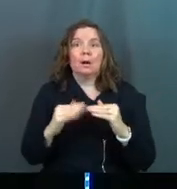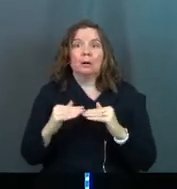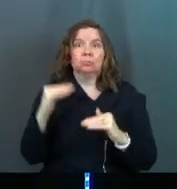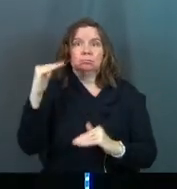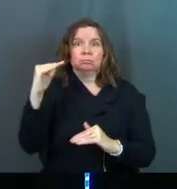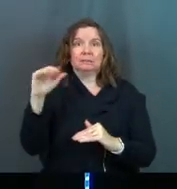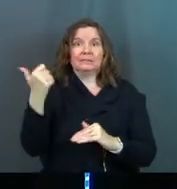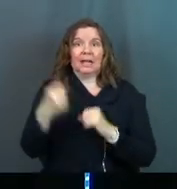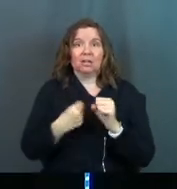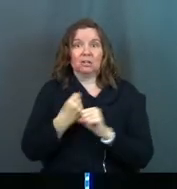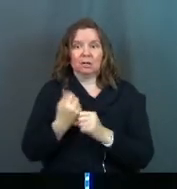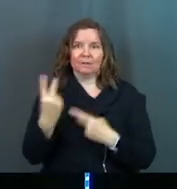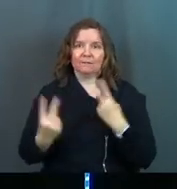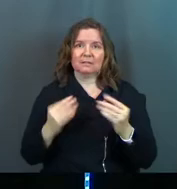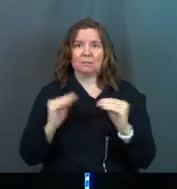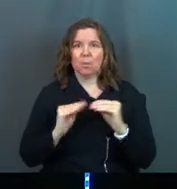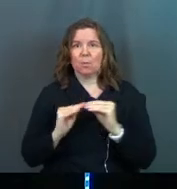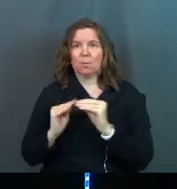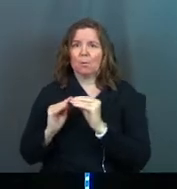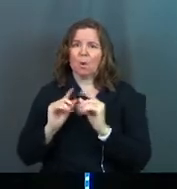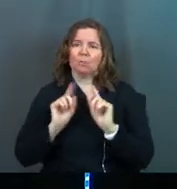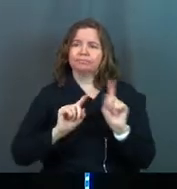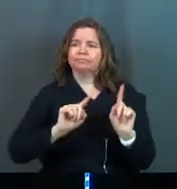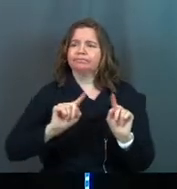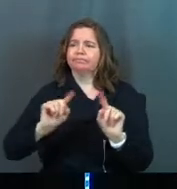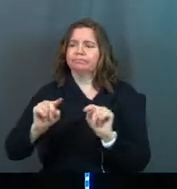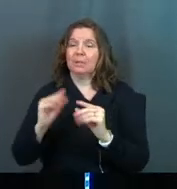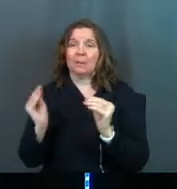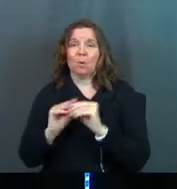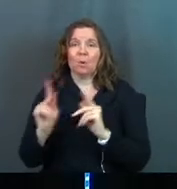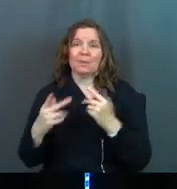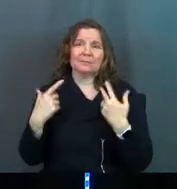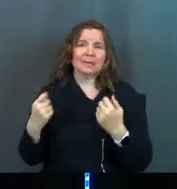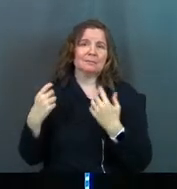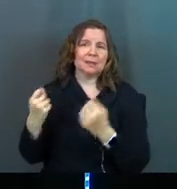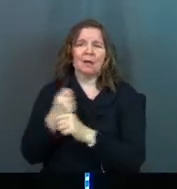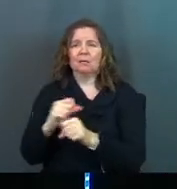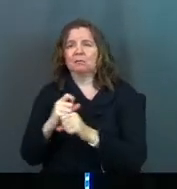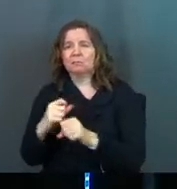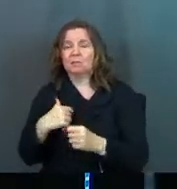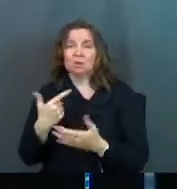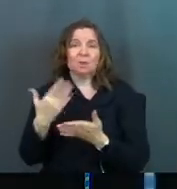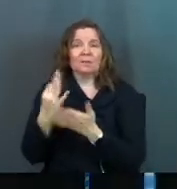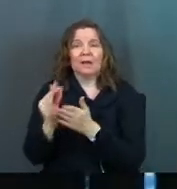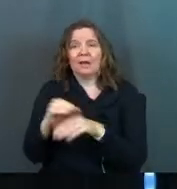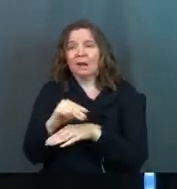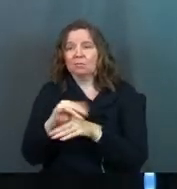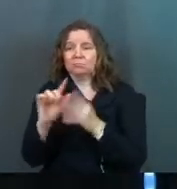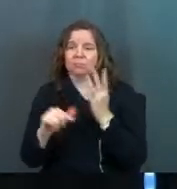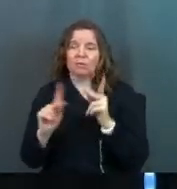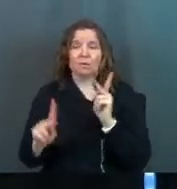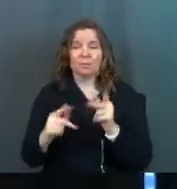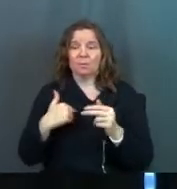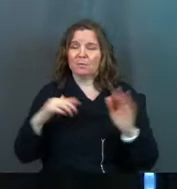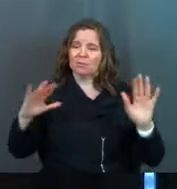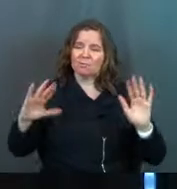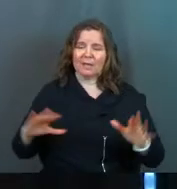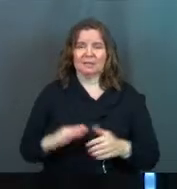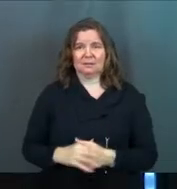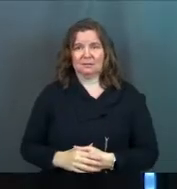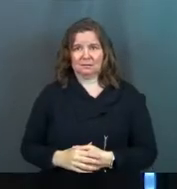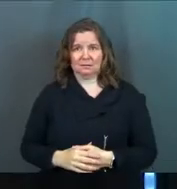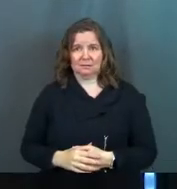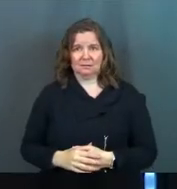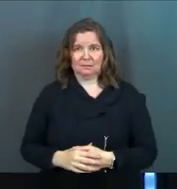Ten years, you could have visited a lot more towns. A lot more people would have gotten stuff. You could have even done, like, counseling for people. It would have been great.